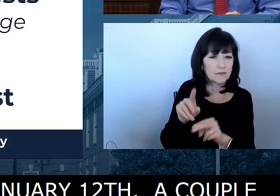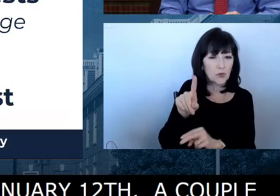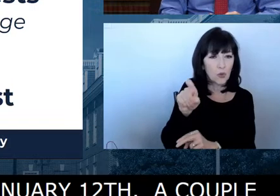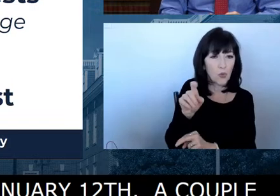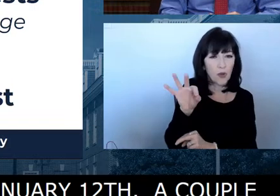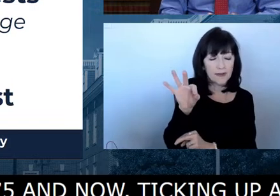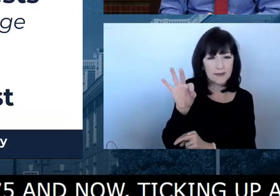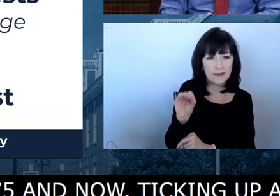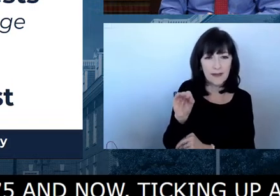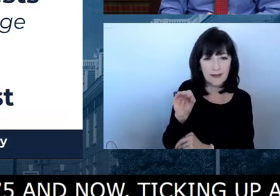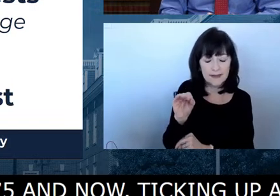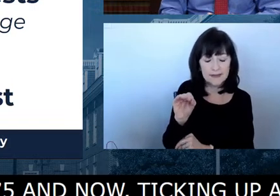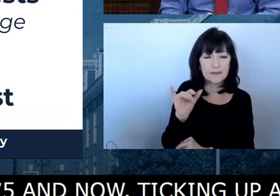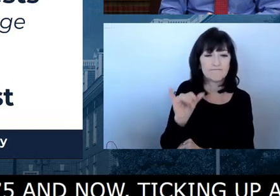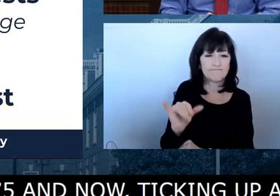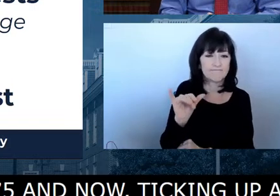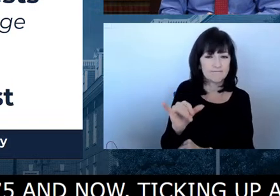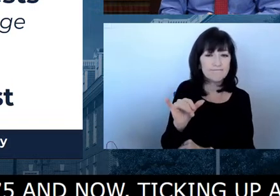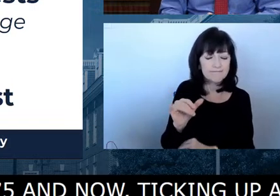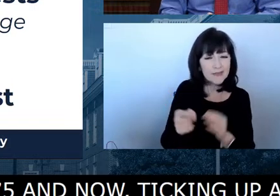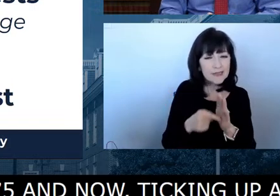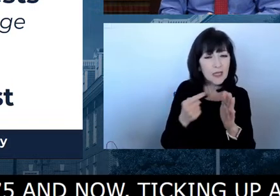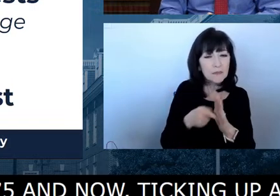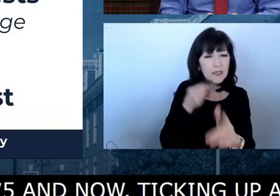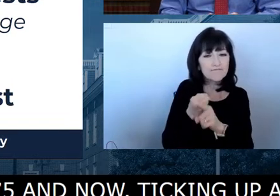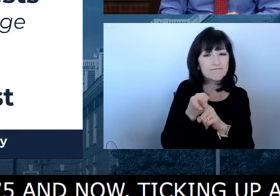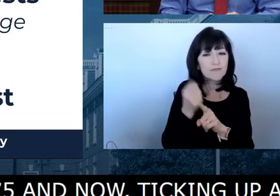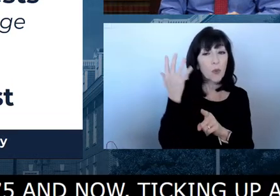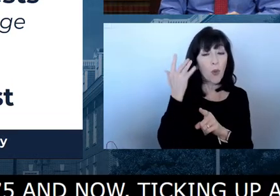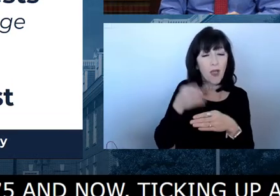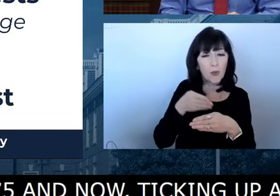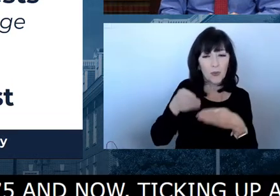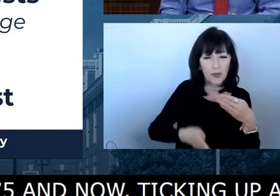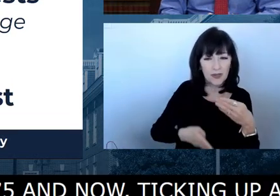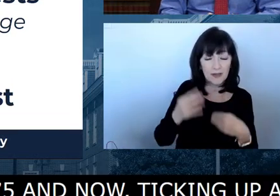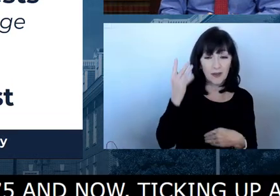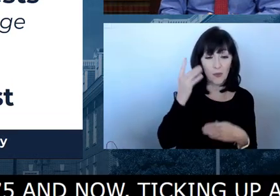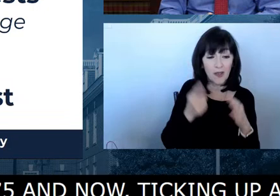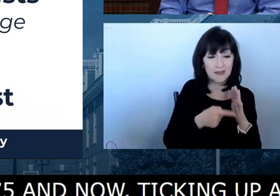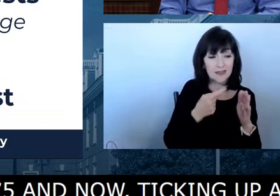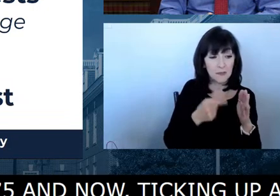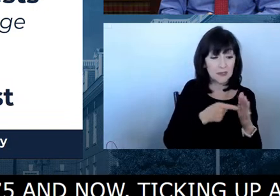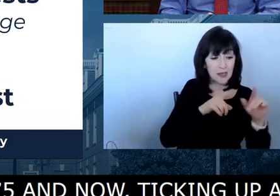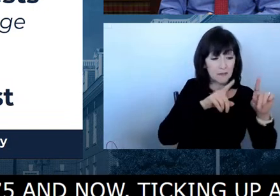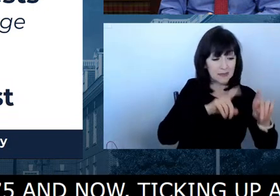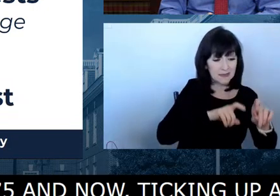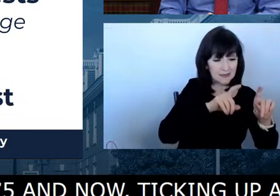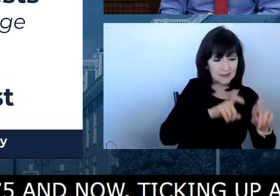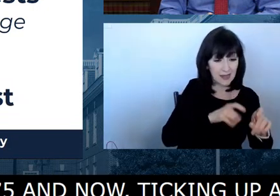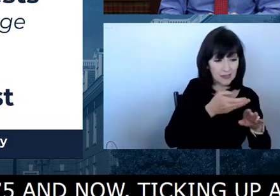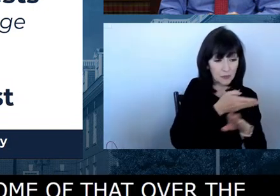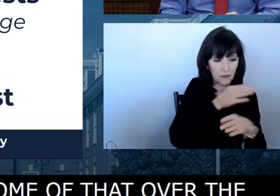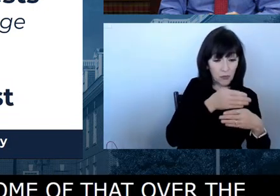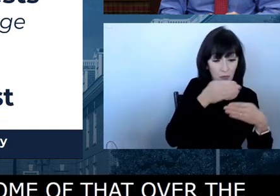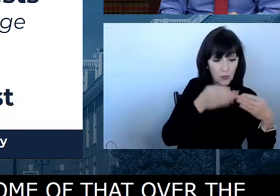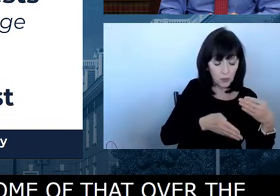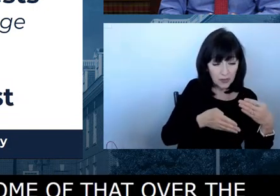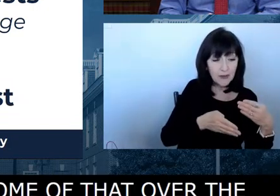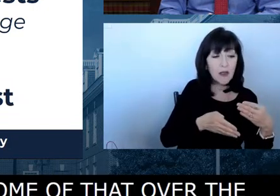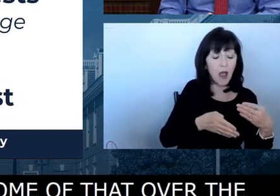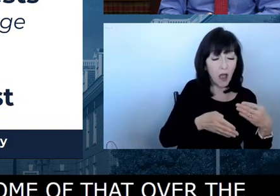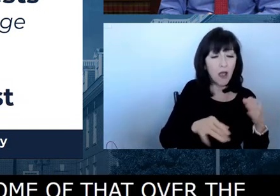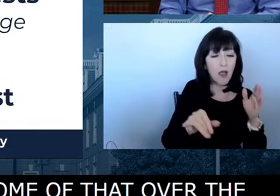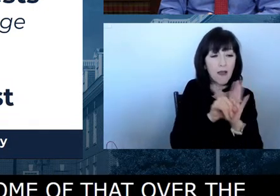some of that over the weekends at times in terms of folks that are tested after being admitted, but steadily moving down